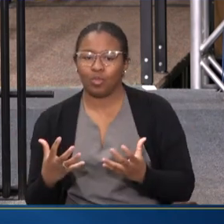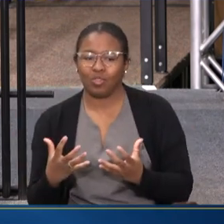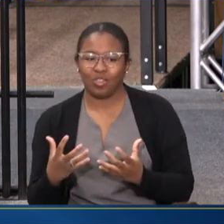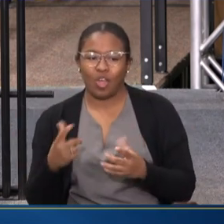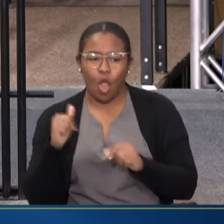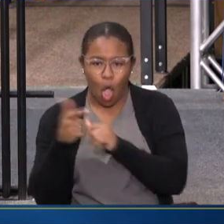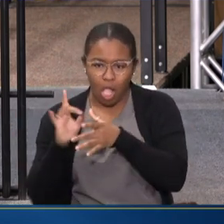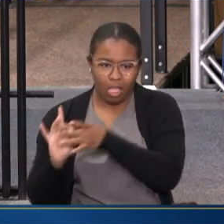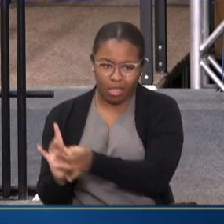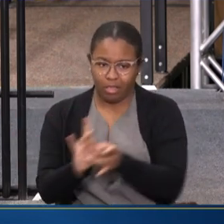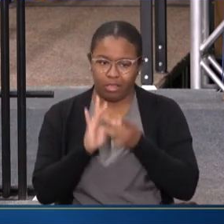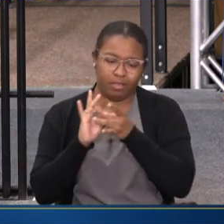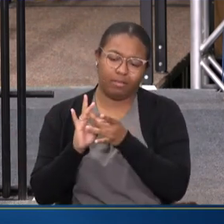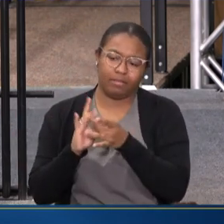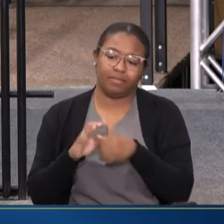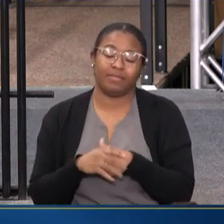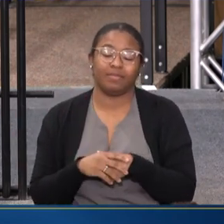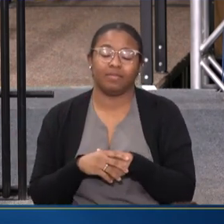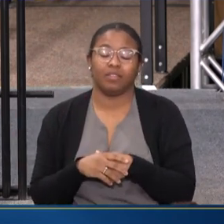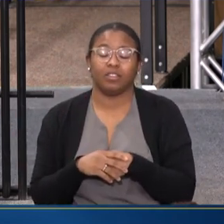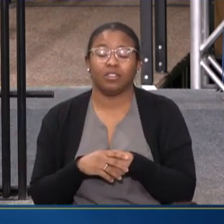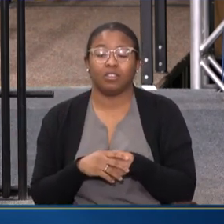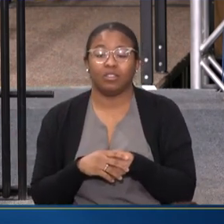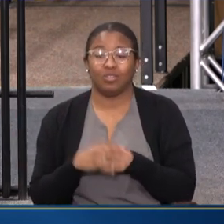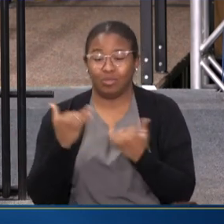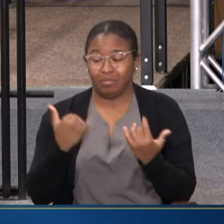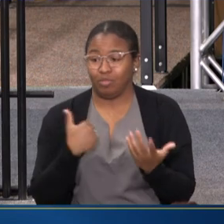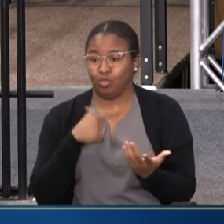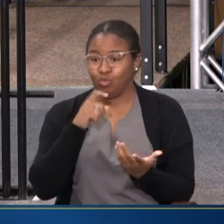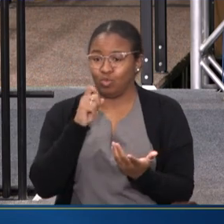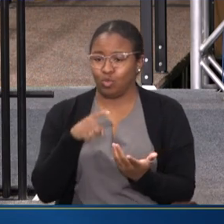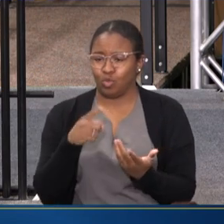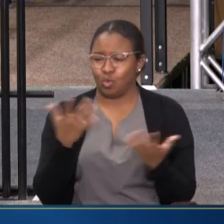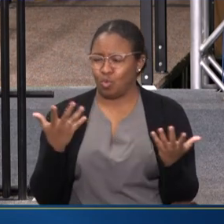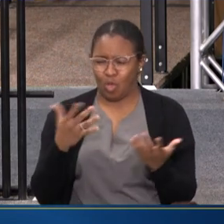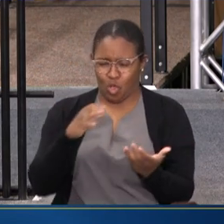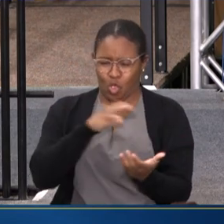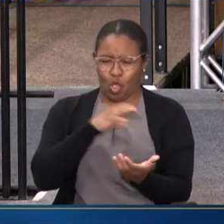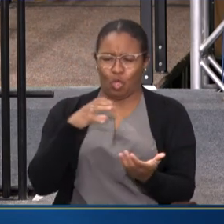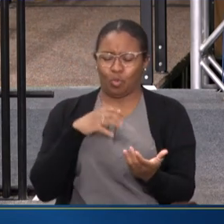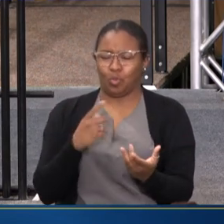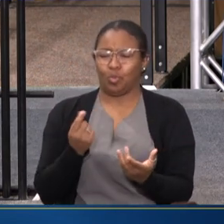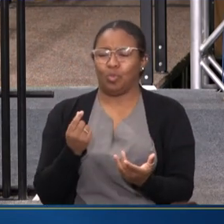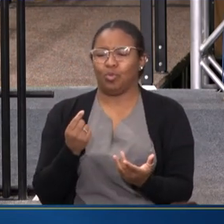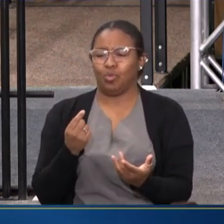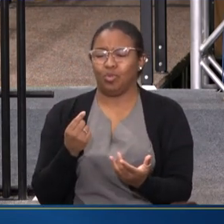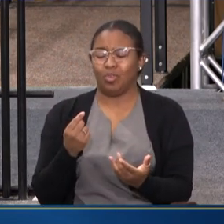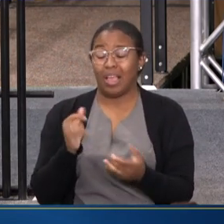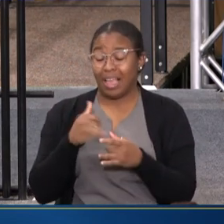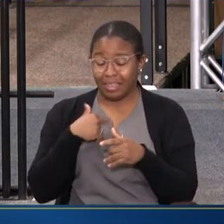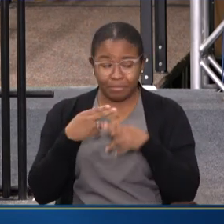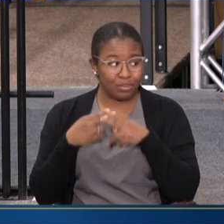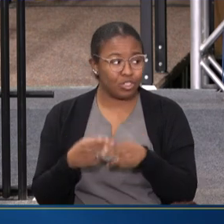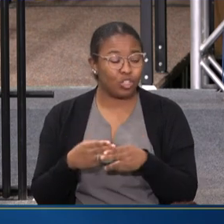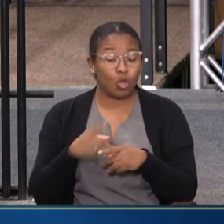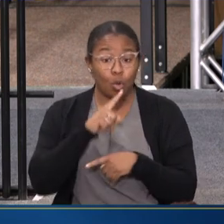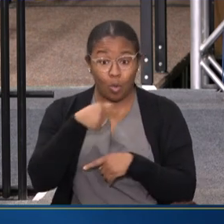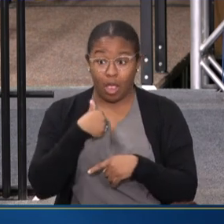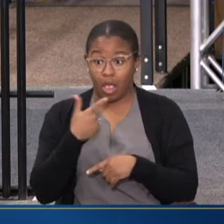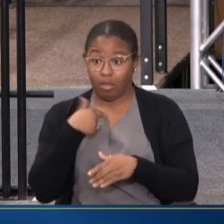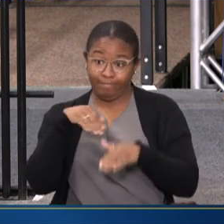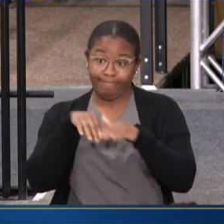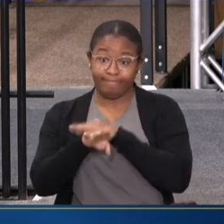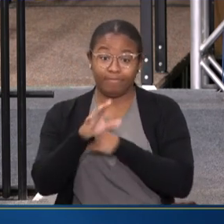TO ALL MOVE TOGETHER. SO THE QUESTION IS, YOU KNOW, WHAT IS CONGRESS DOING? AS WAS MENTIONED, WHEN I GOT TO